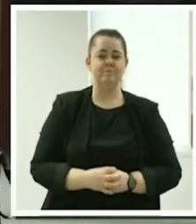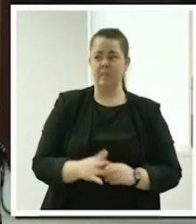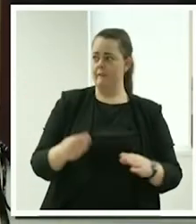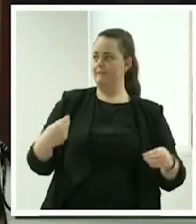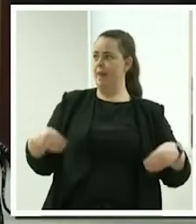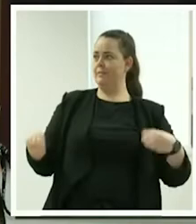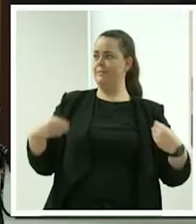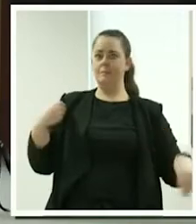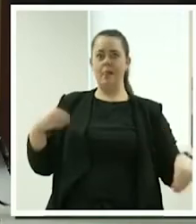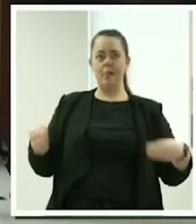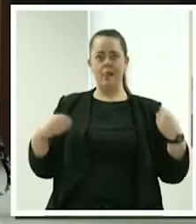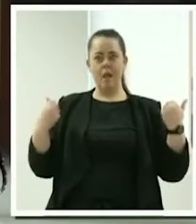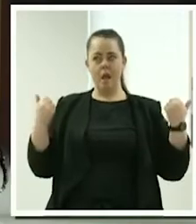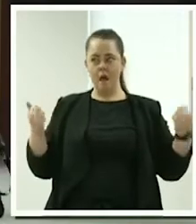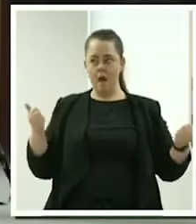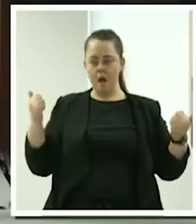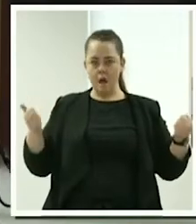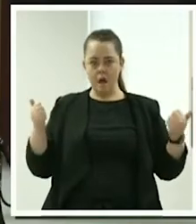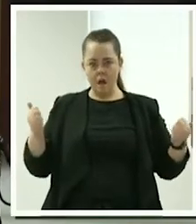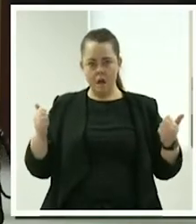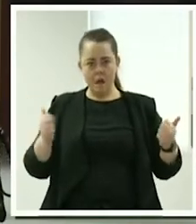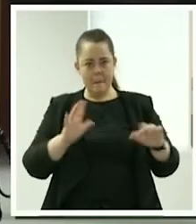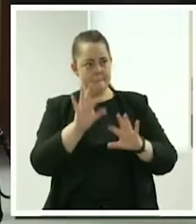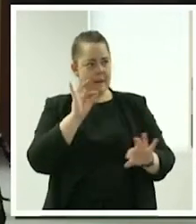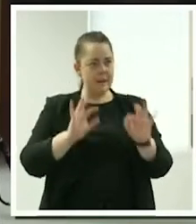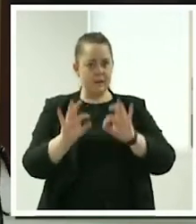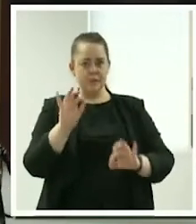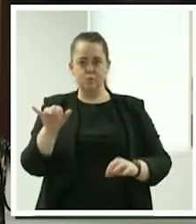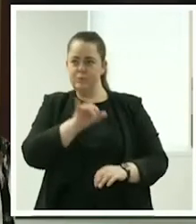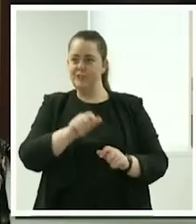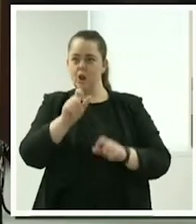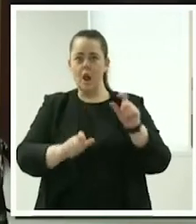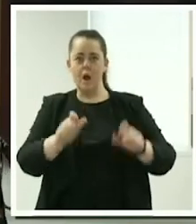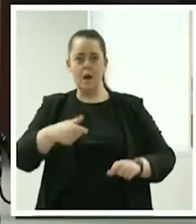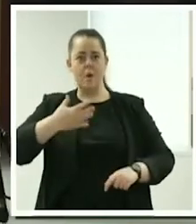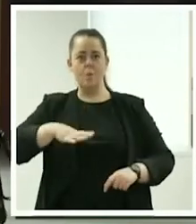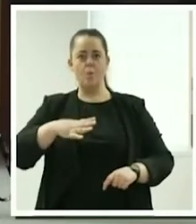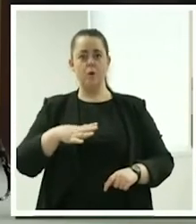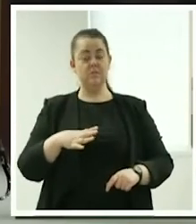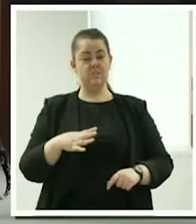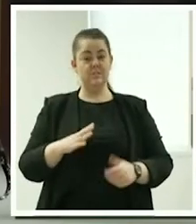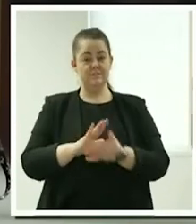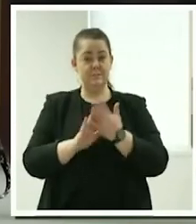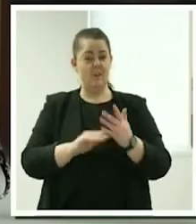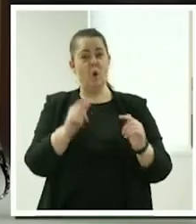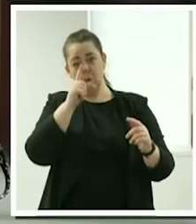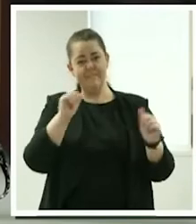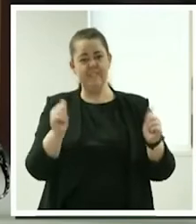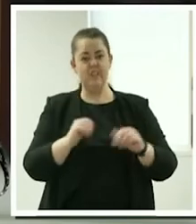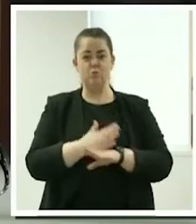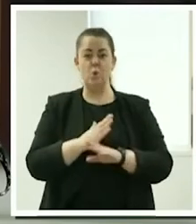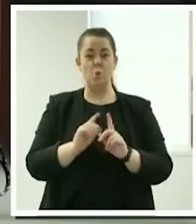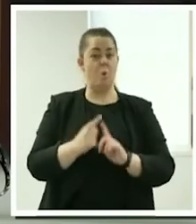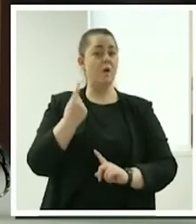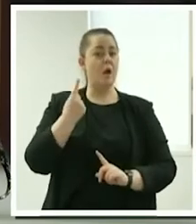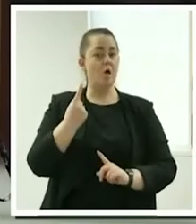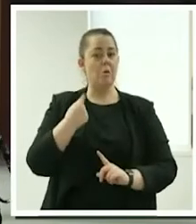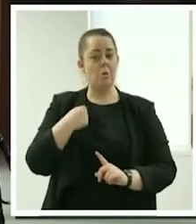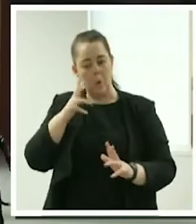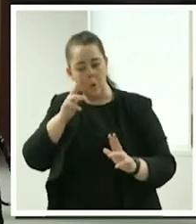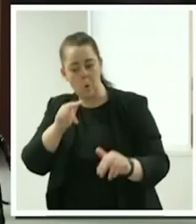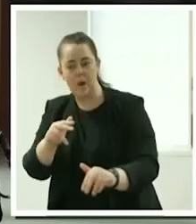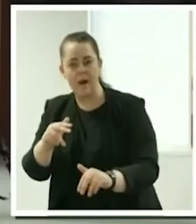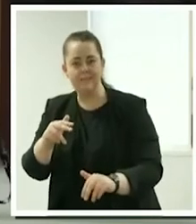with our time and picking the clients that we want to work for and um the areas